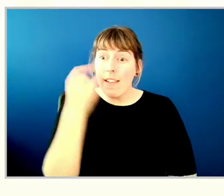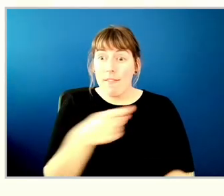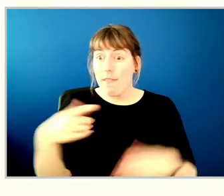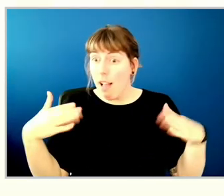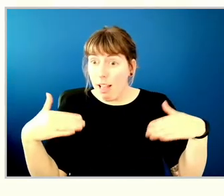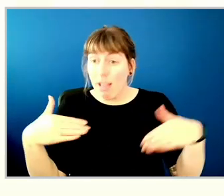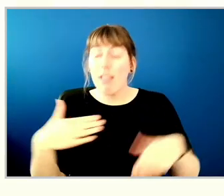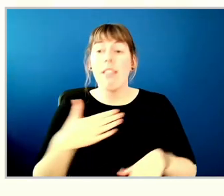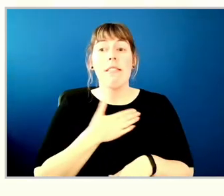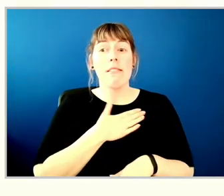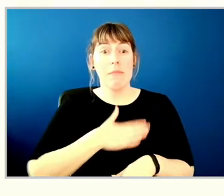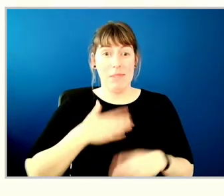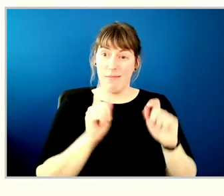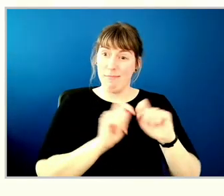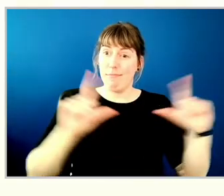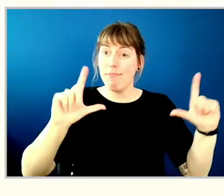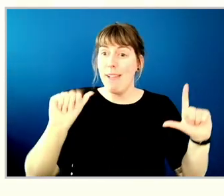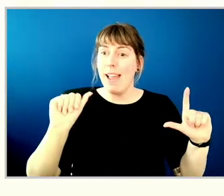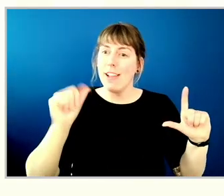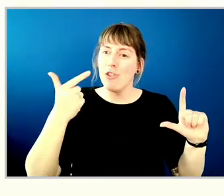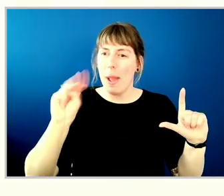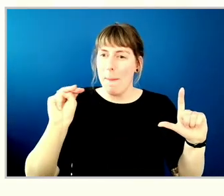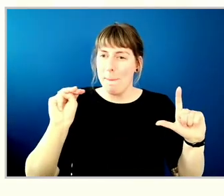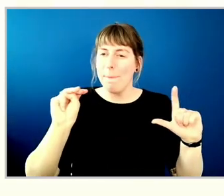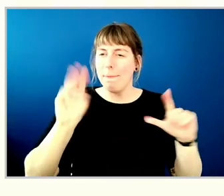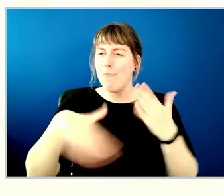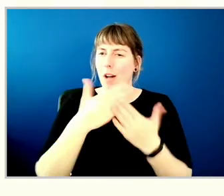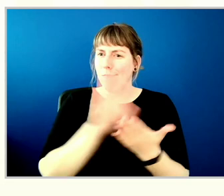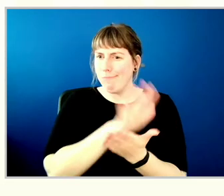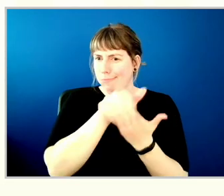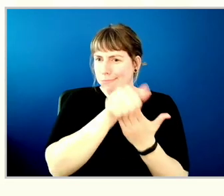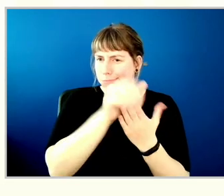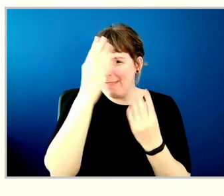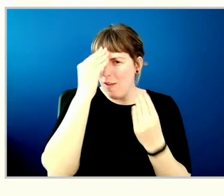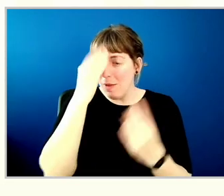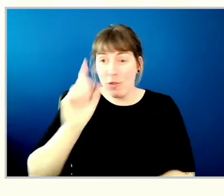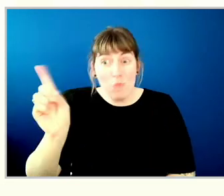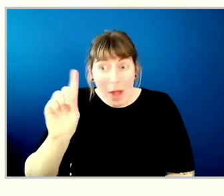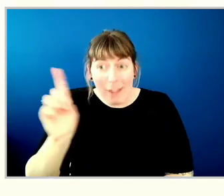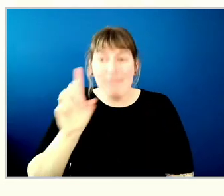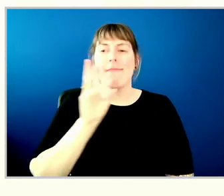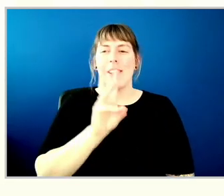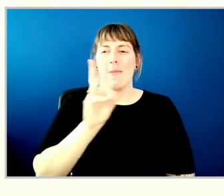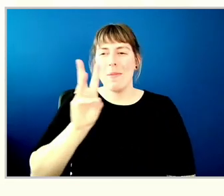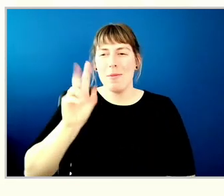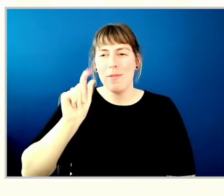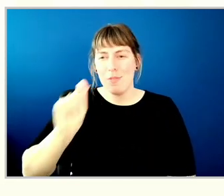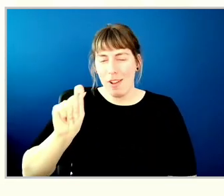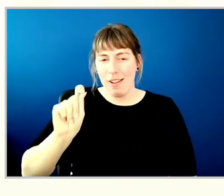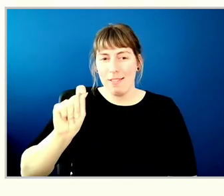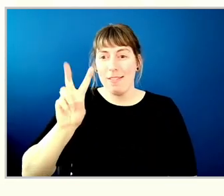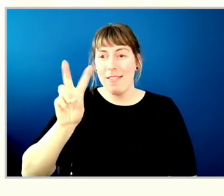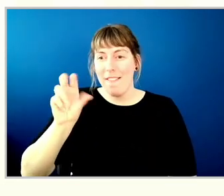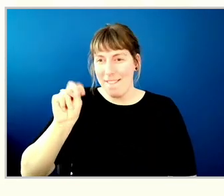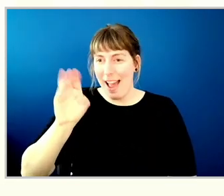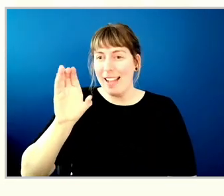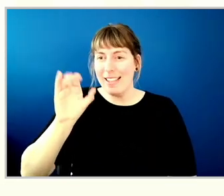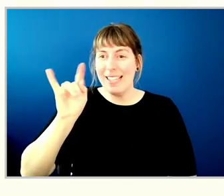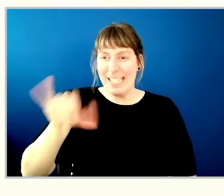access tonight's AGM package located on the main page at www.vancity